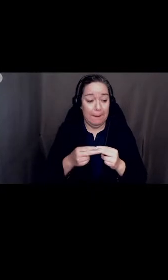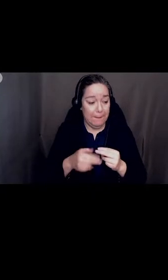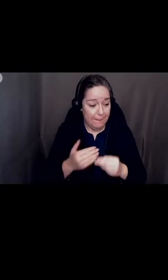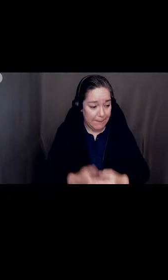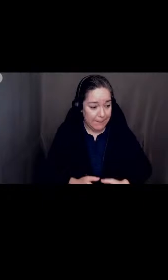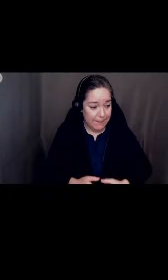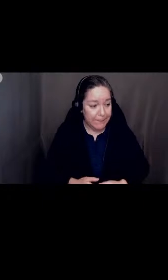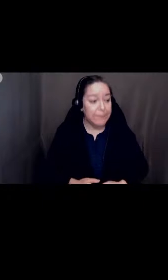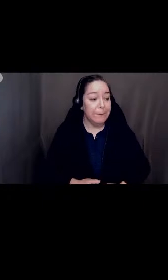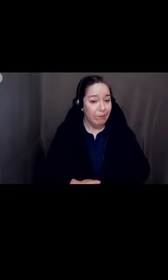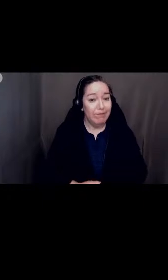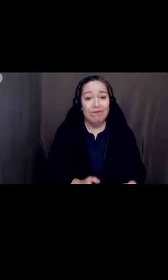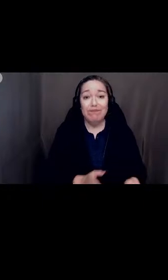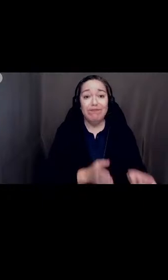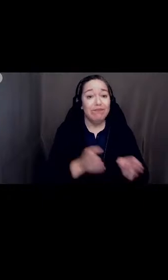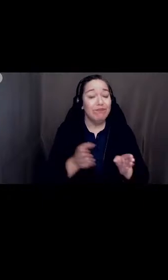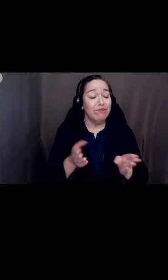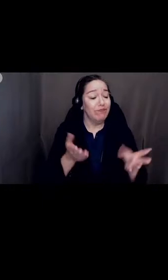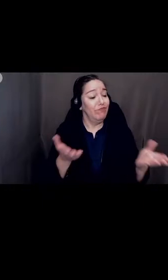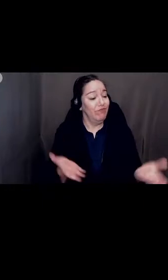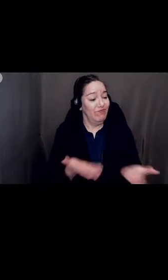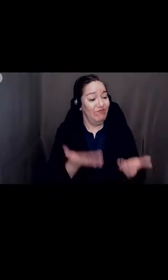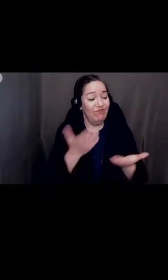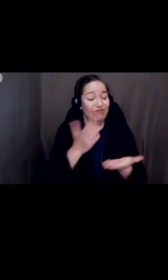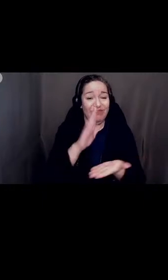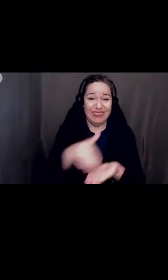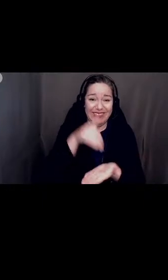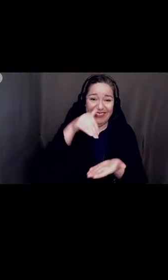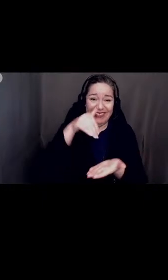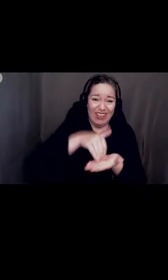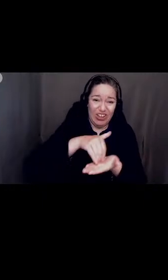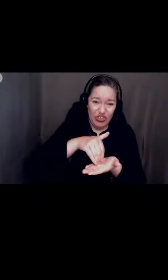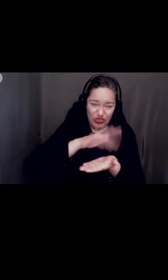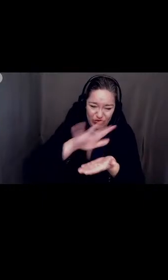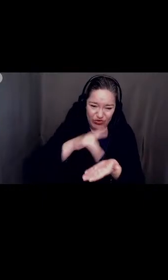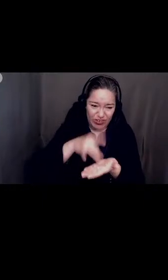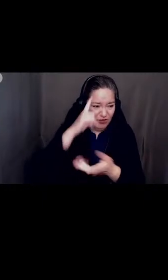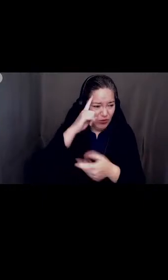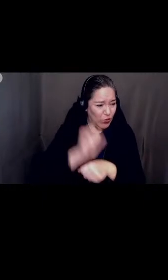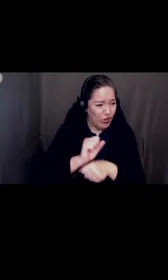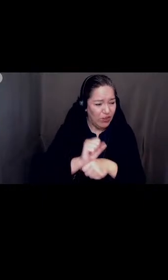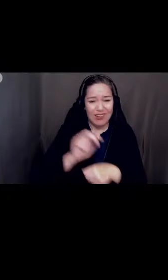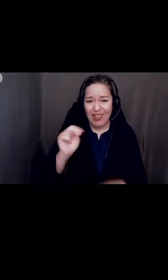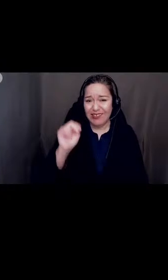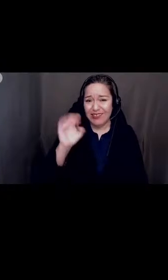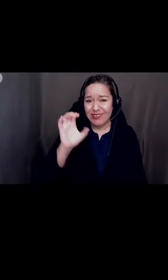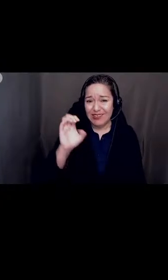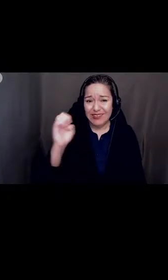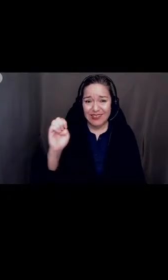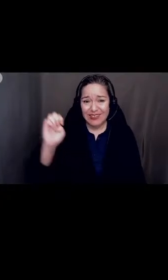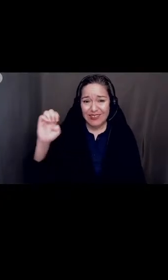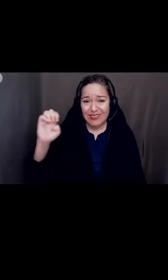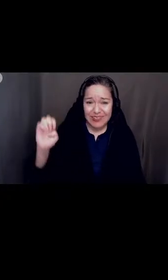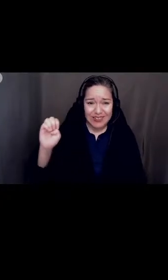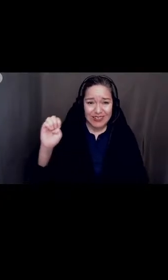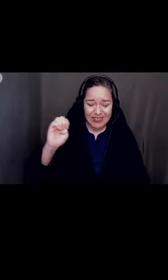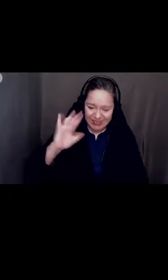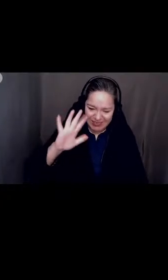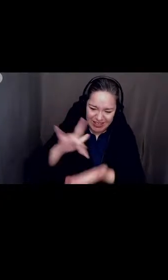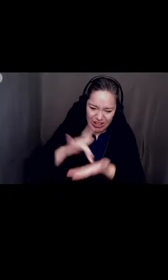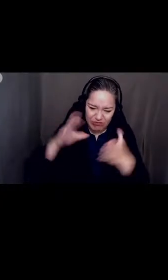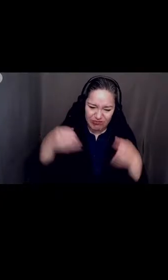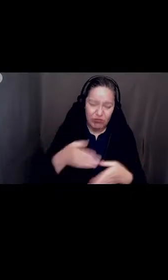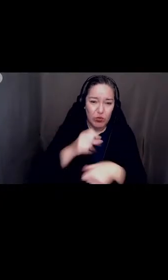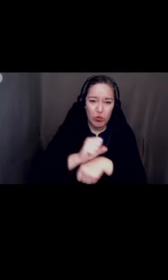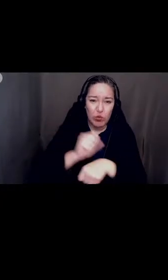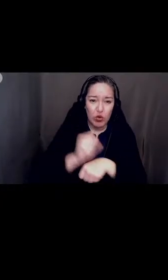So, here, what we have at the center of the work for NCEE, which led our planning